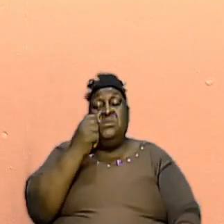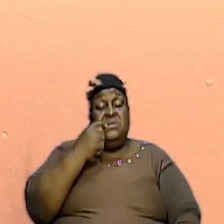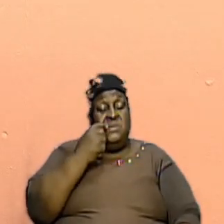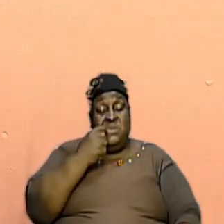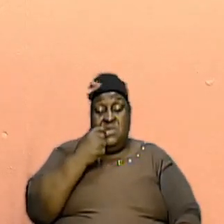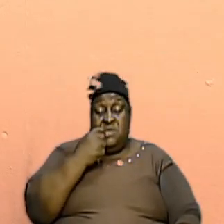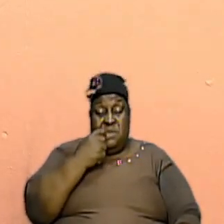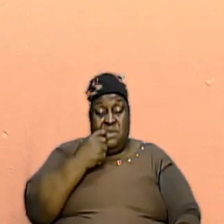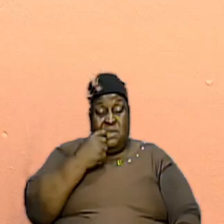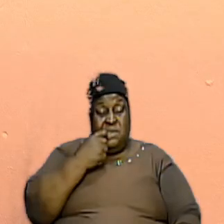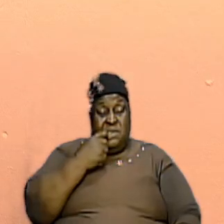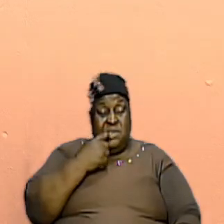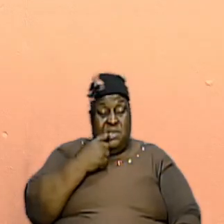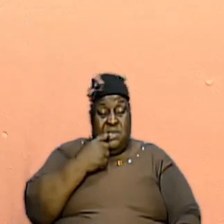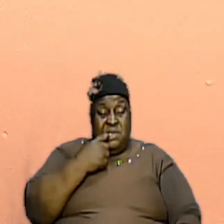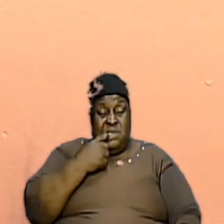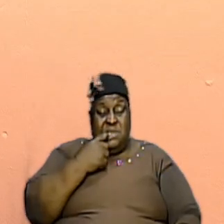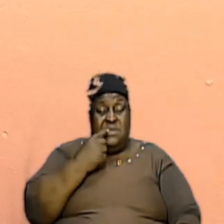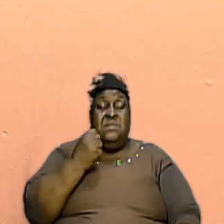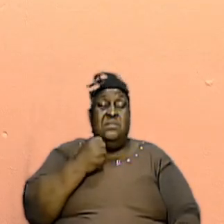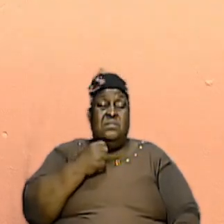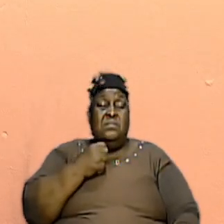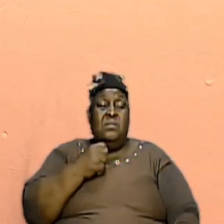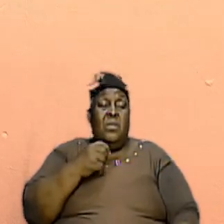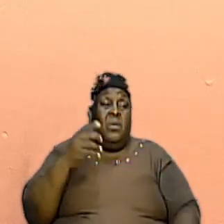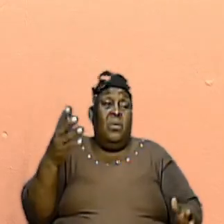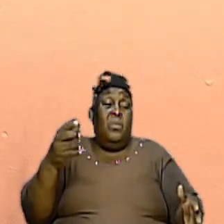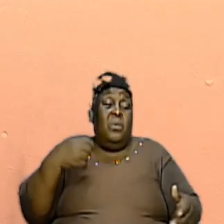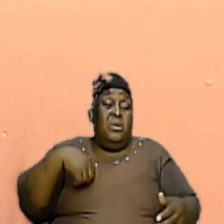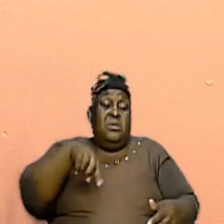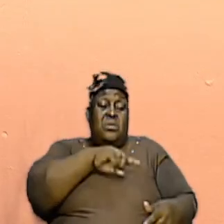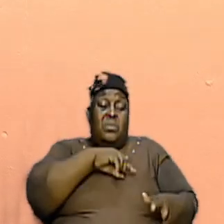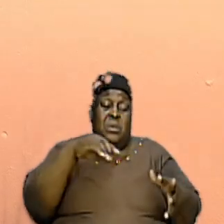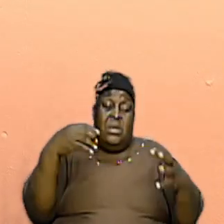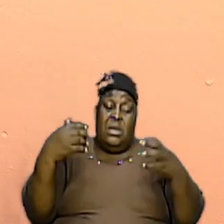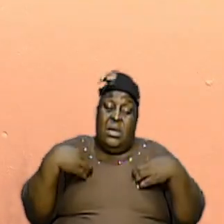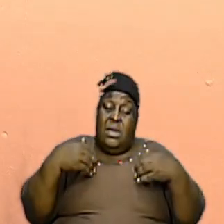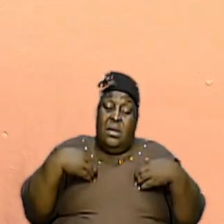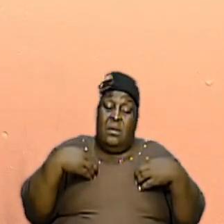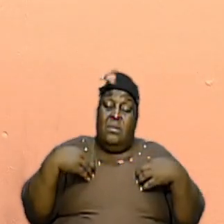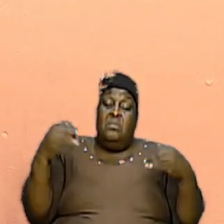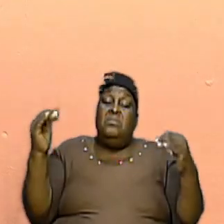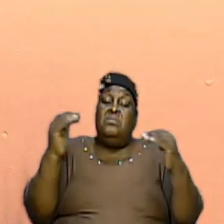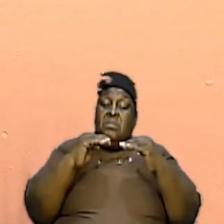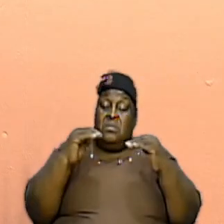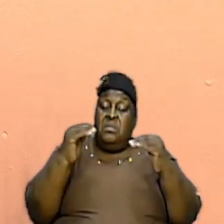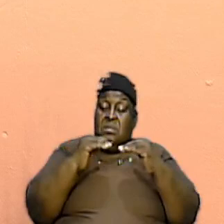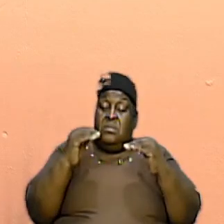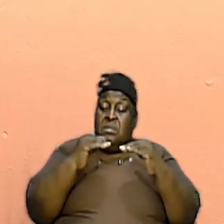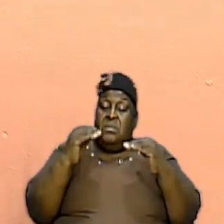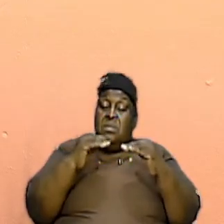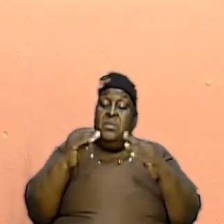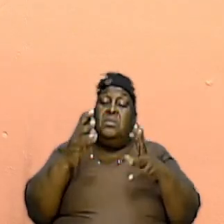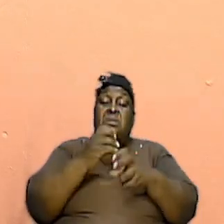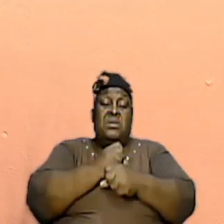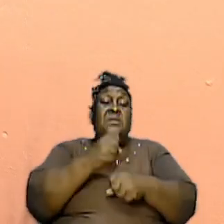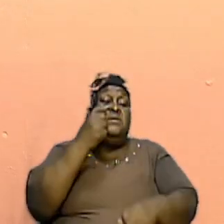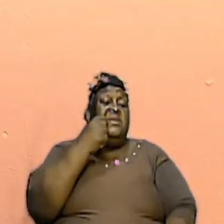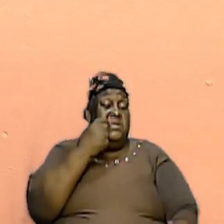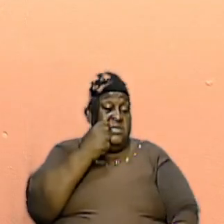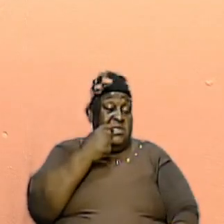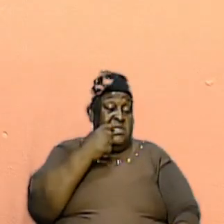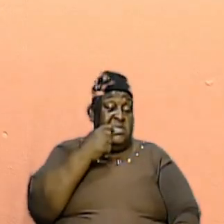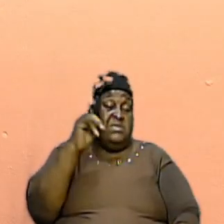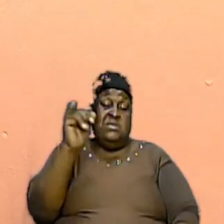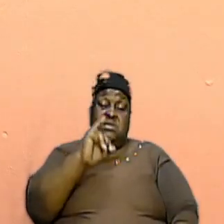I'm saying, therefore, what we have, we must equally take it seriously. Because it is the